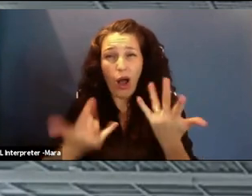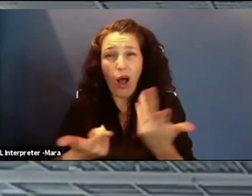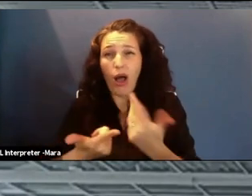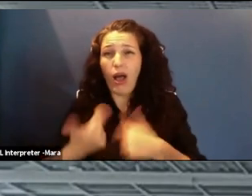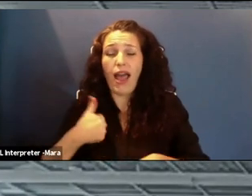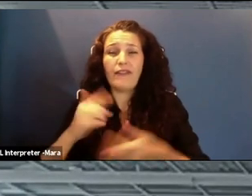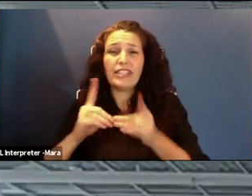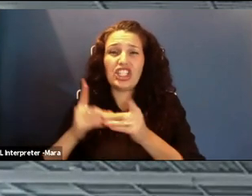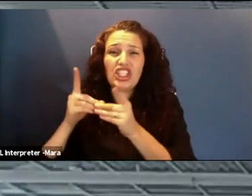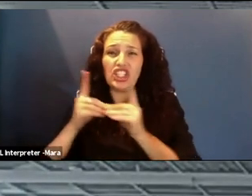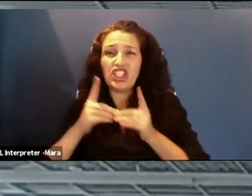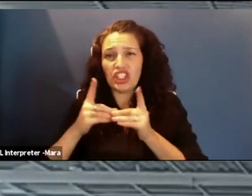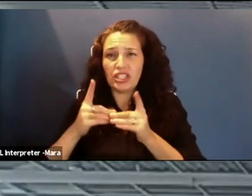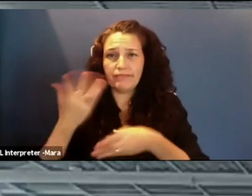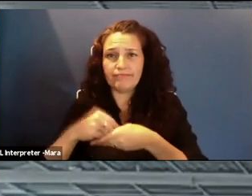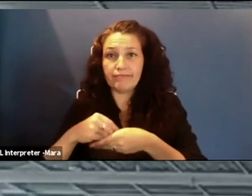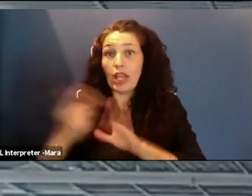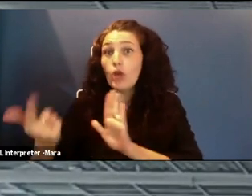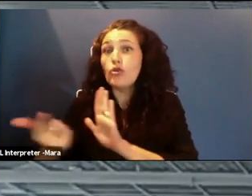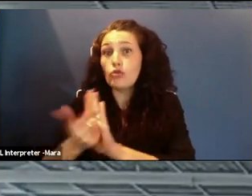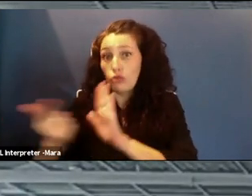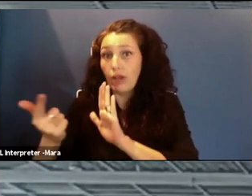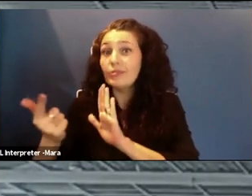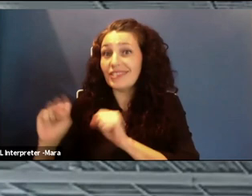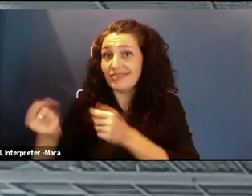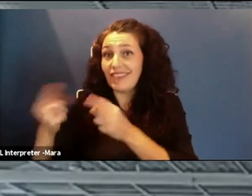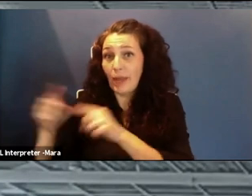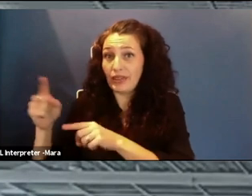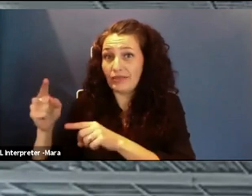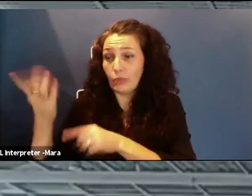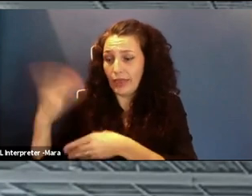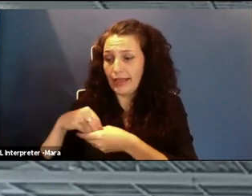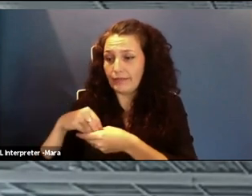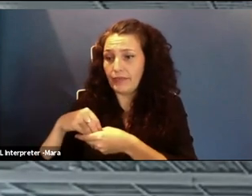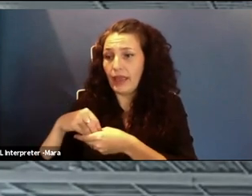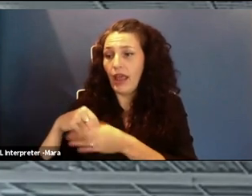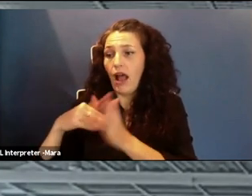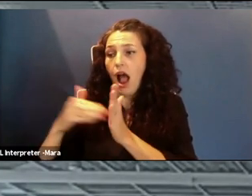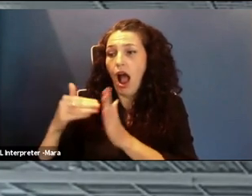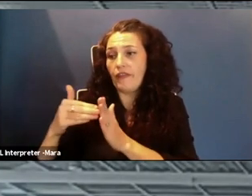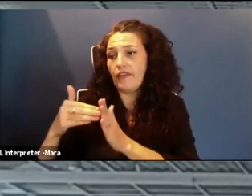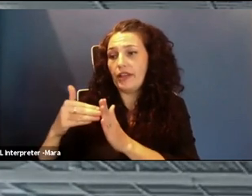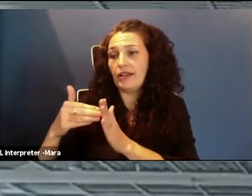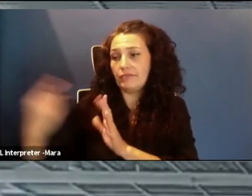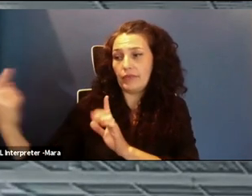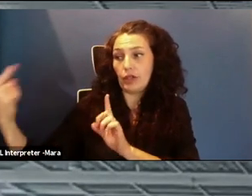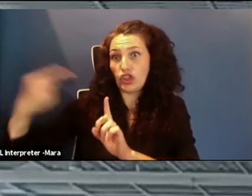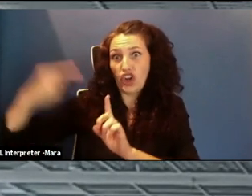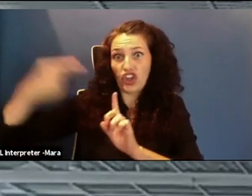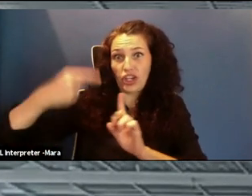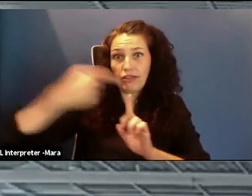component. People are not just using these devices to commit crimes. They're often the target of crimes as well.